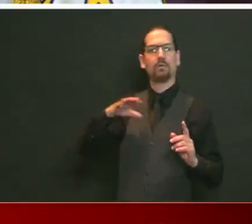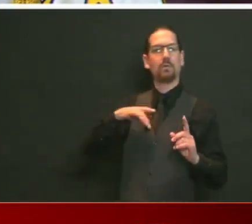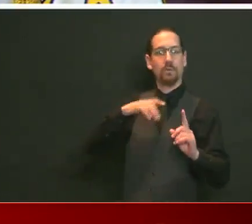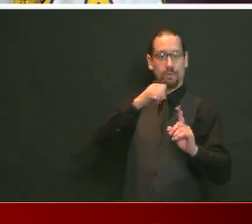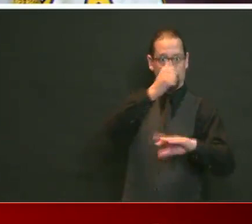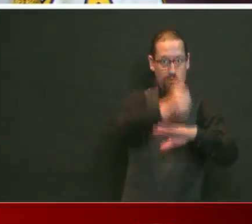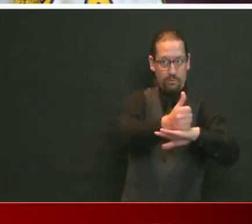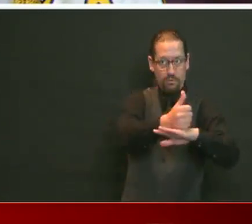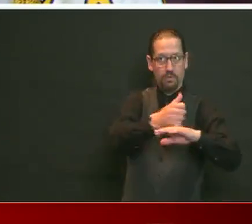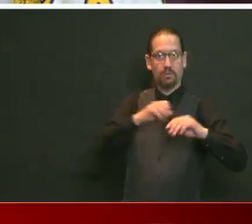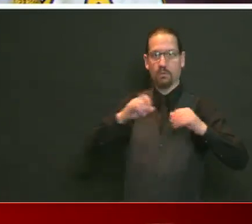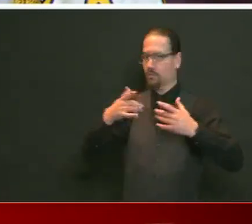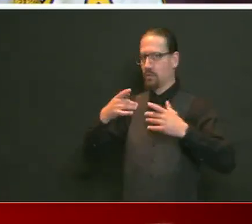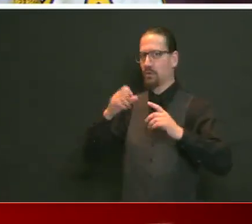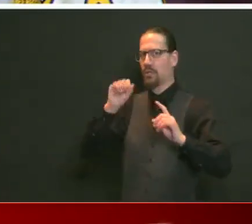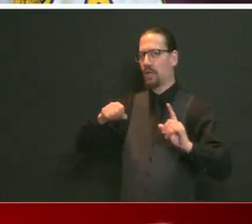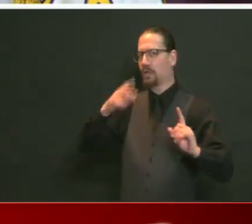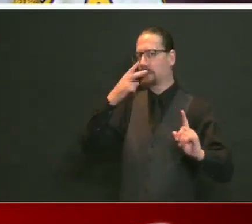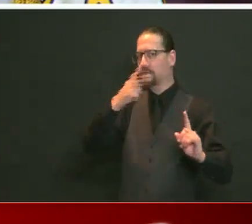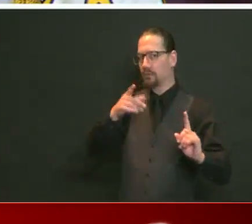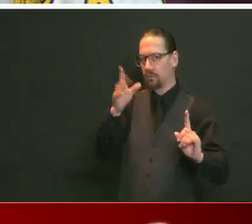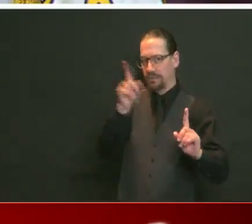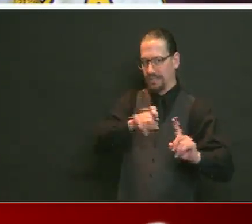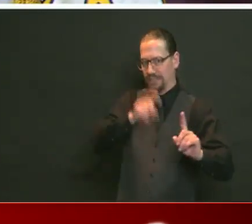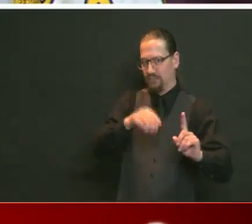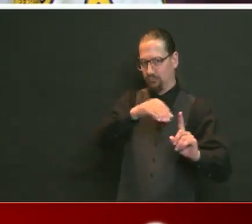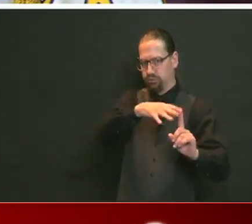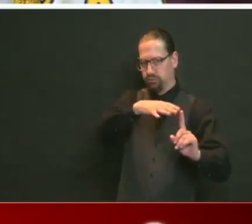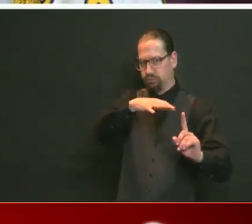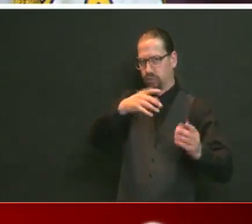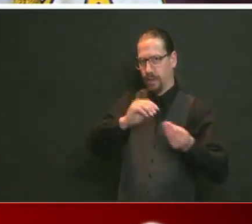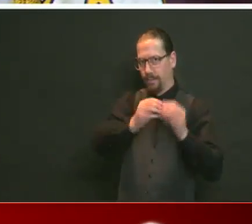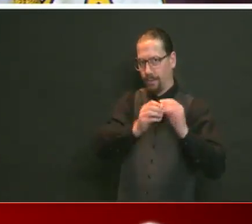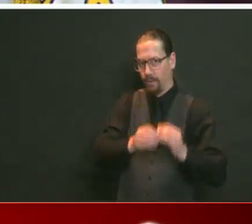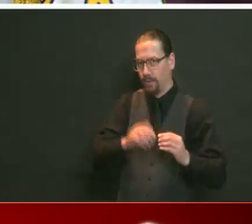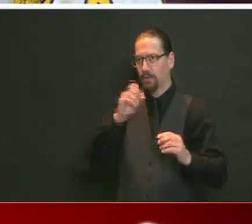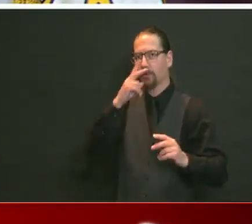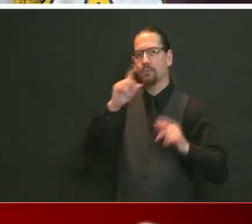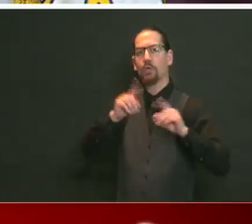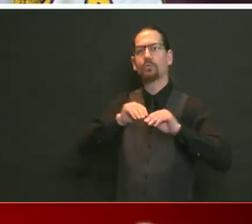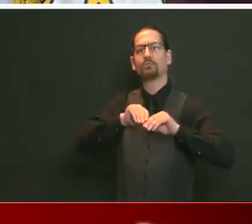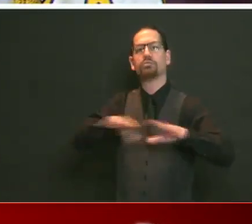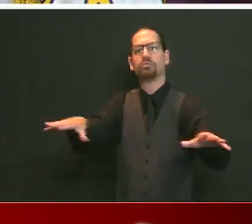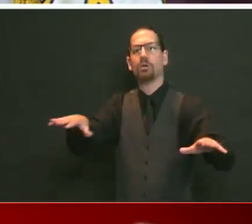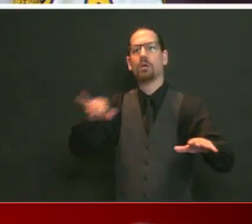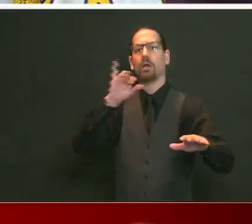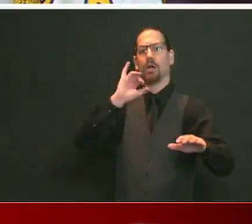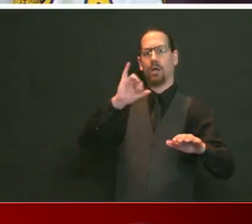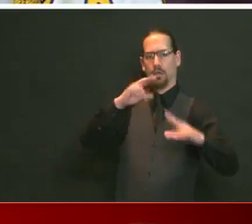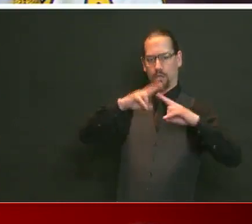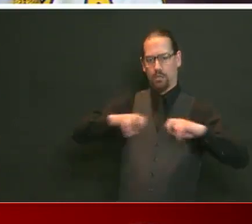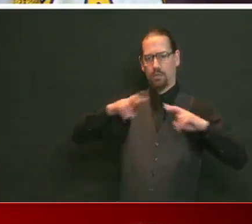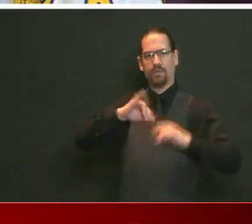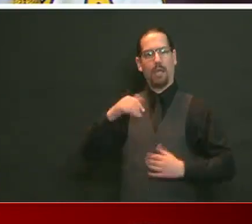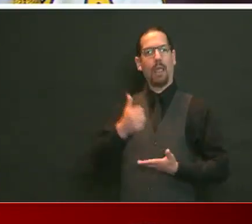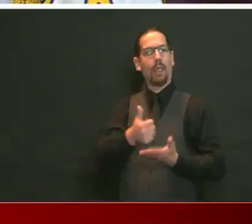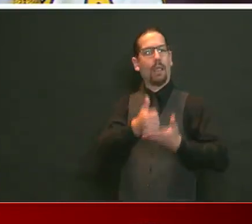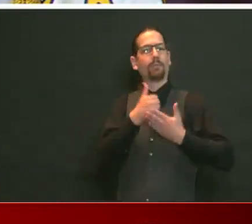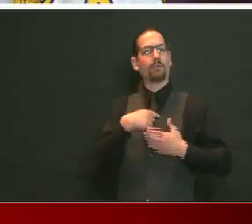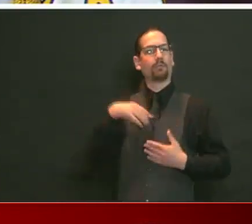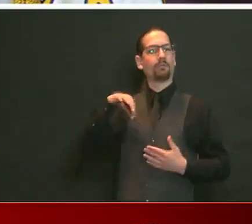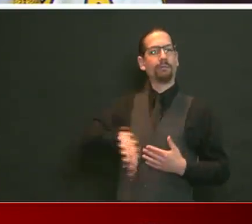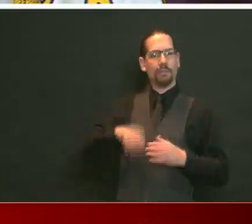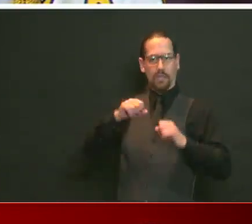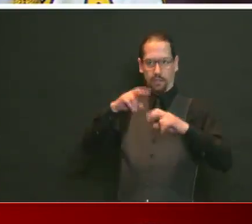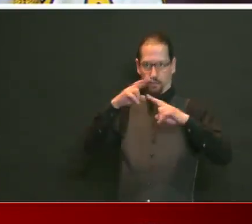who's most impacted at a population level, and the other is to help individuals. We've learned and are continuing to emphasize that